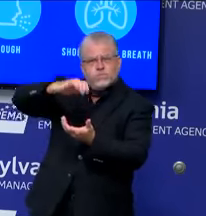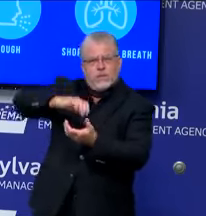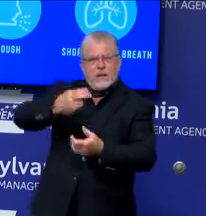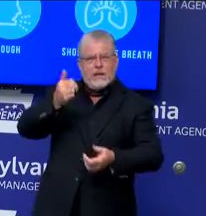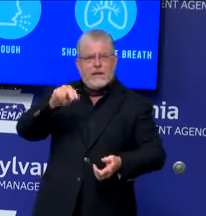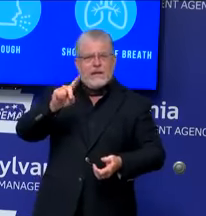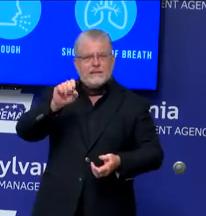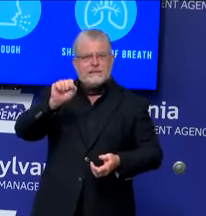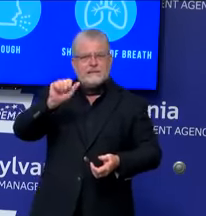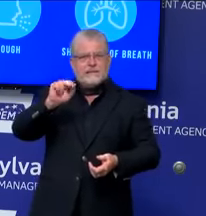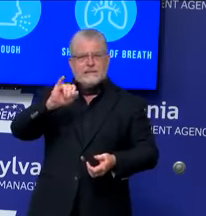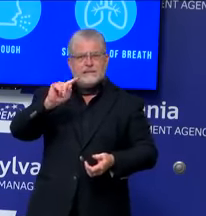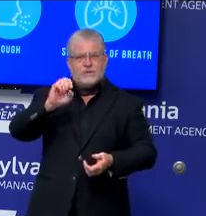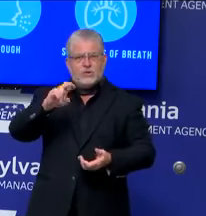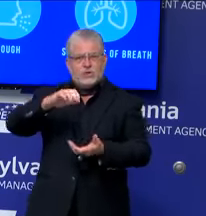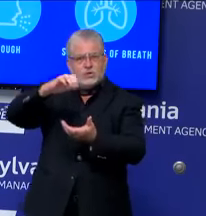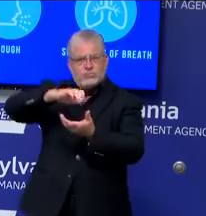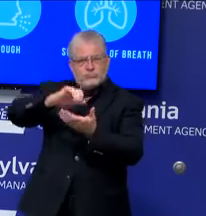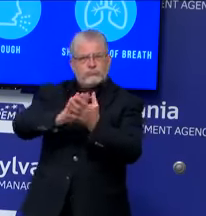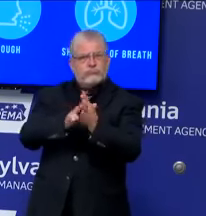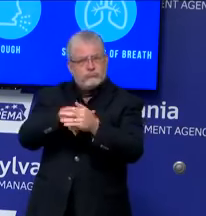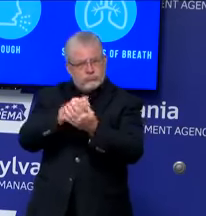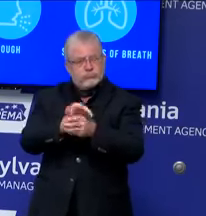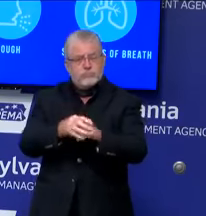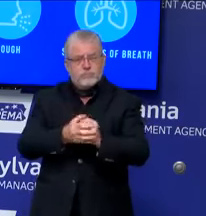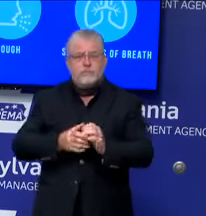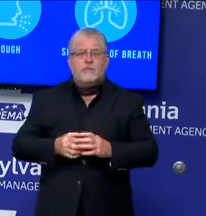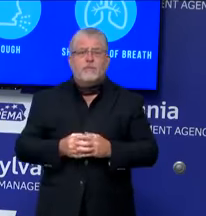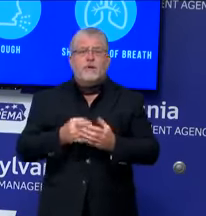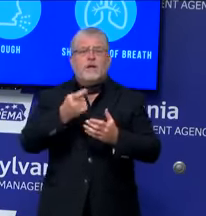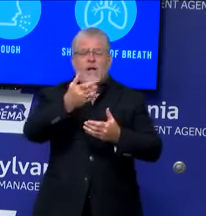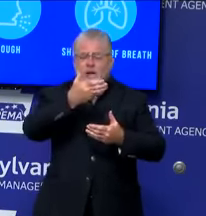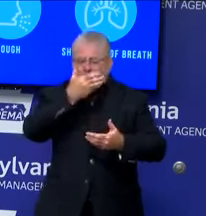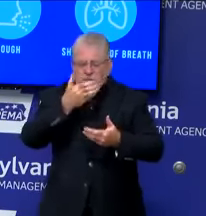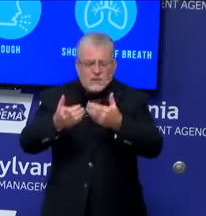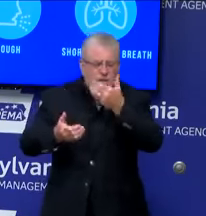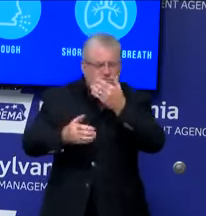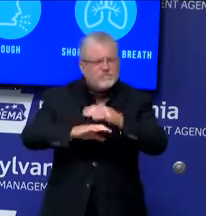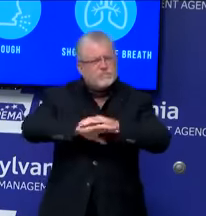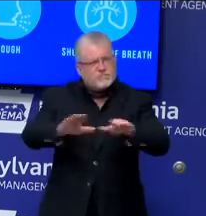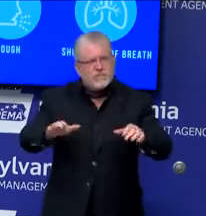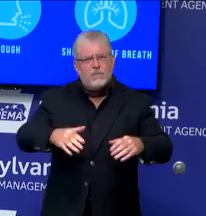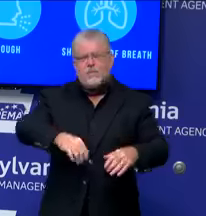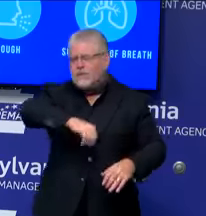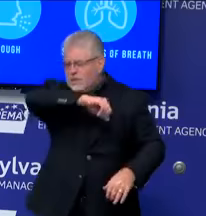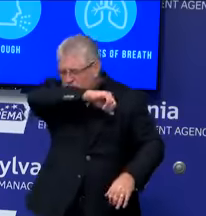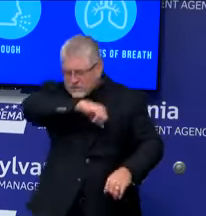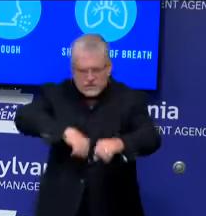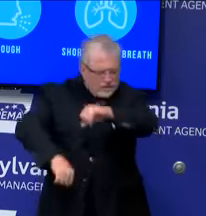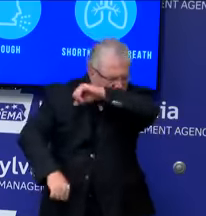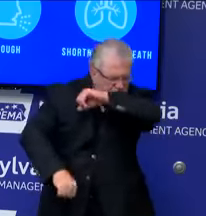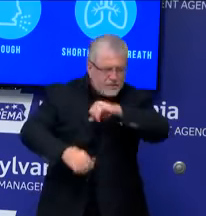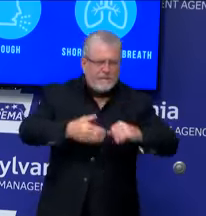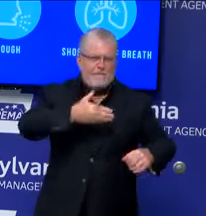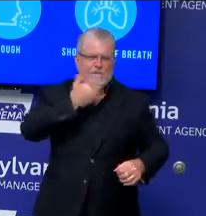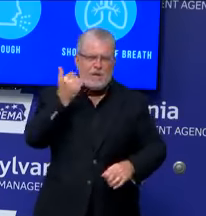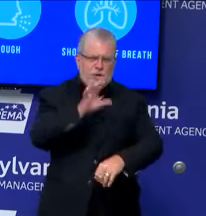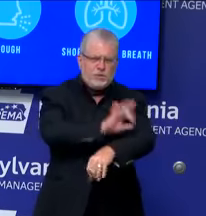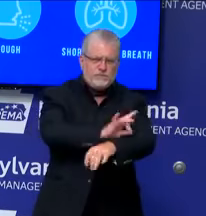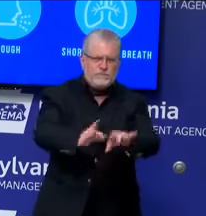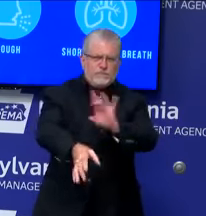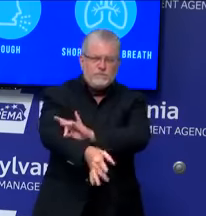Cover any coughs or sneezes with your elbow, not with your hands. Don't touch your face, especially after touching surfaces.